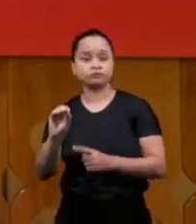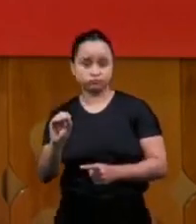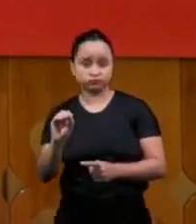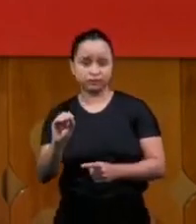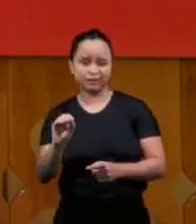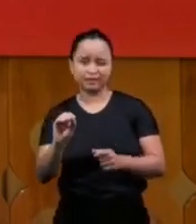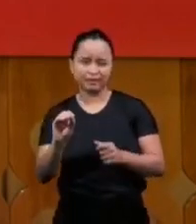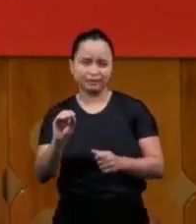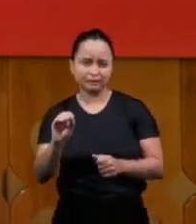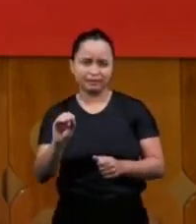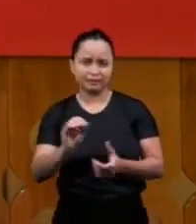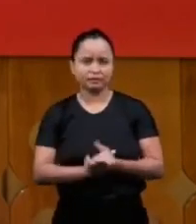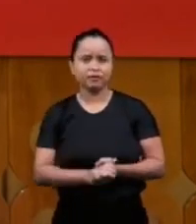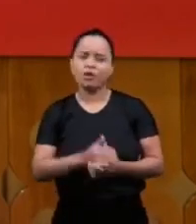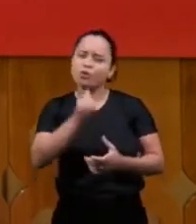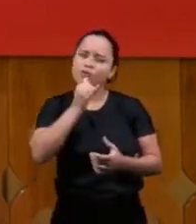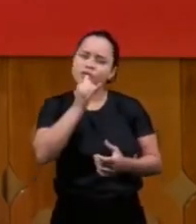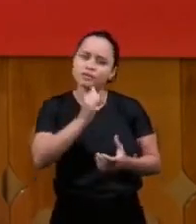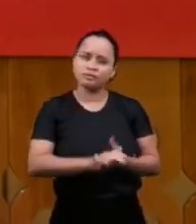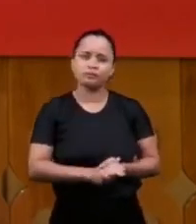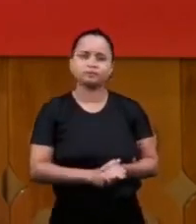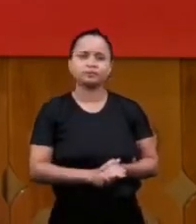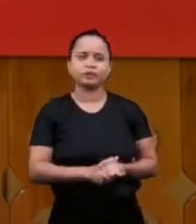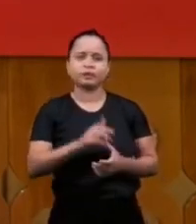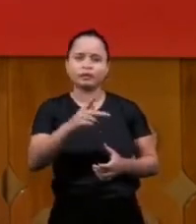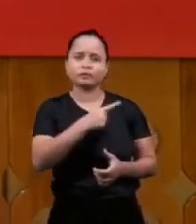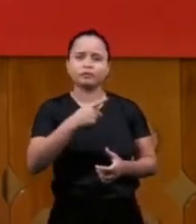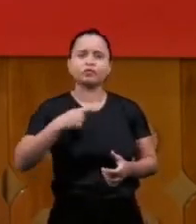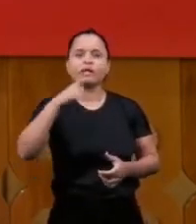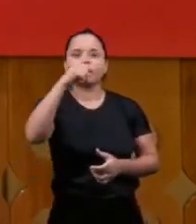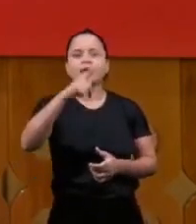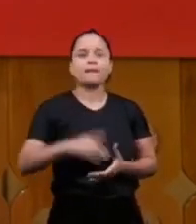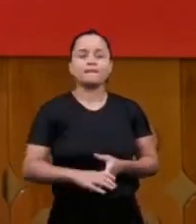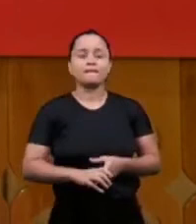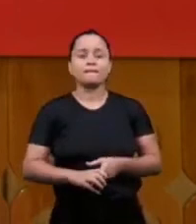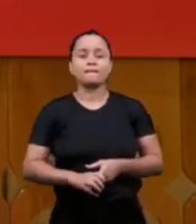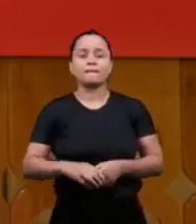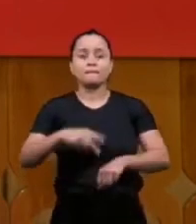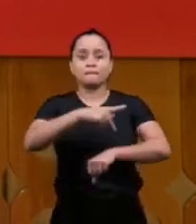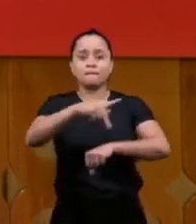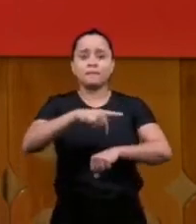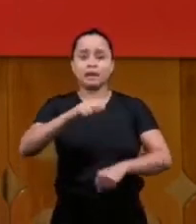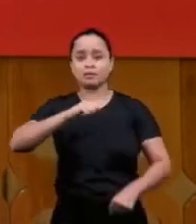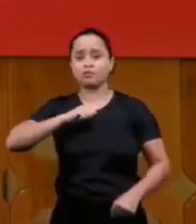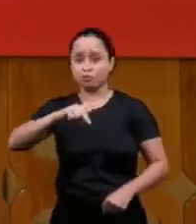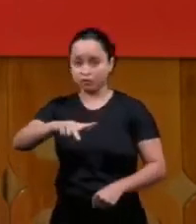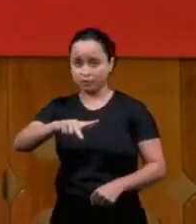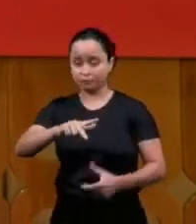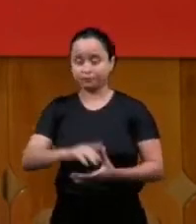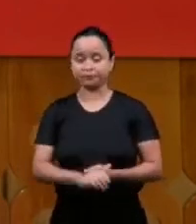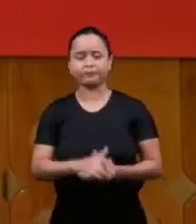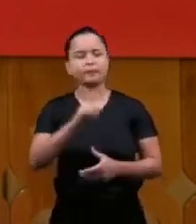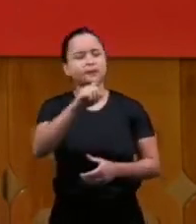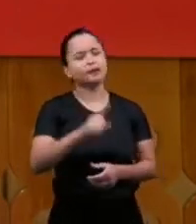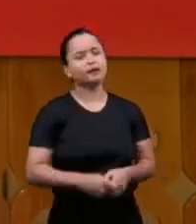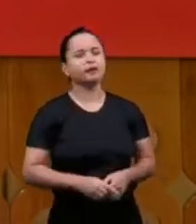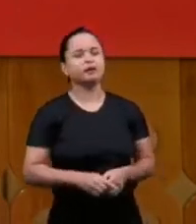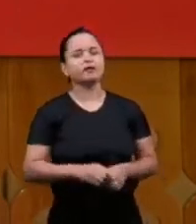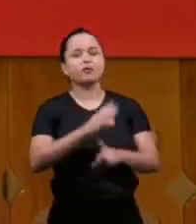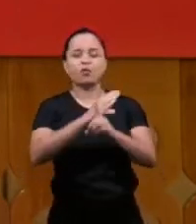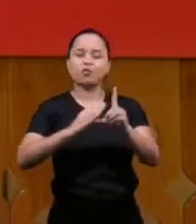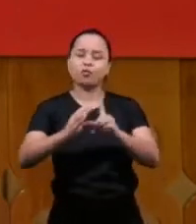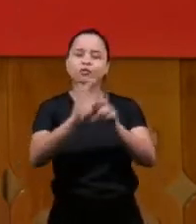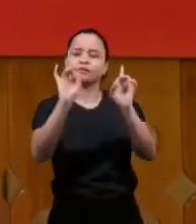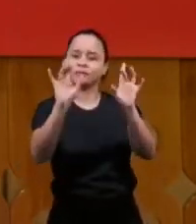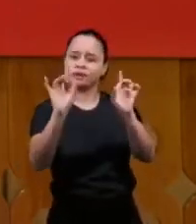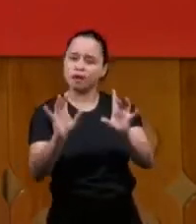clear example that we had with Jairo in Portugal there on Saturday there would be a special service Saturday night